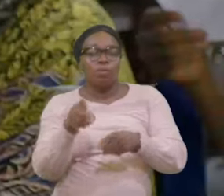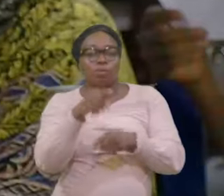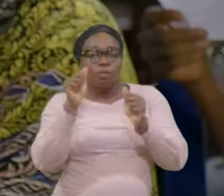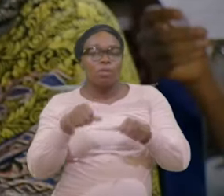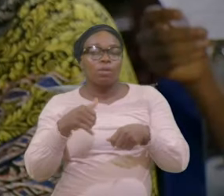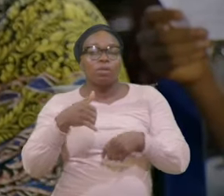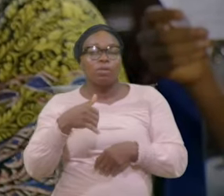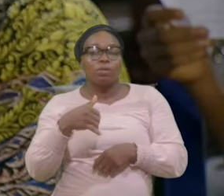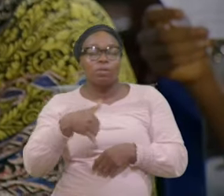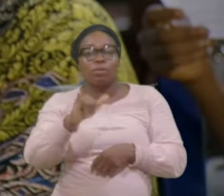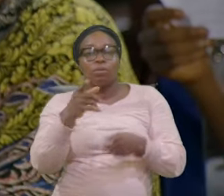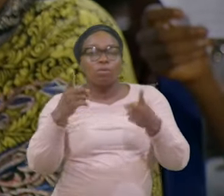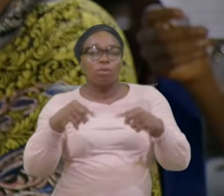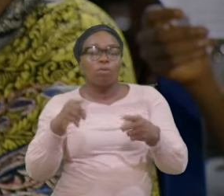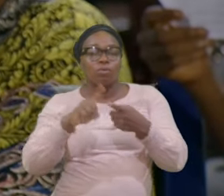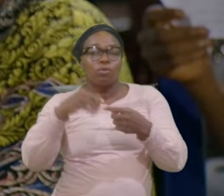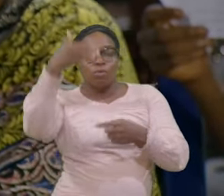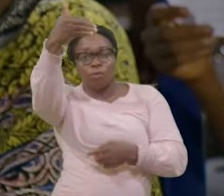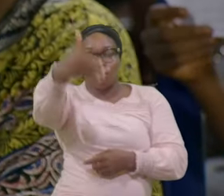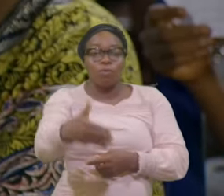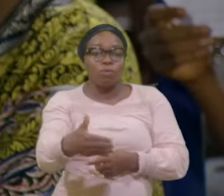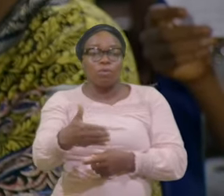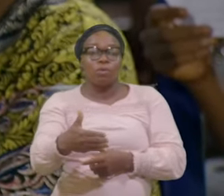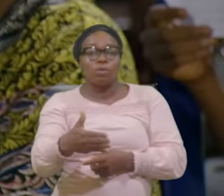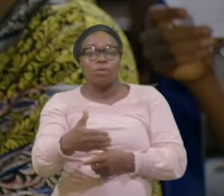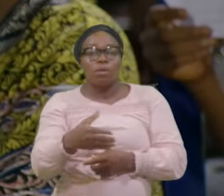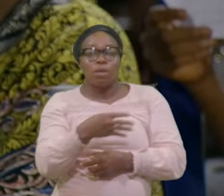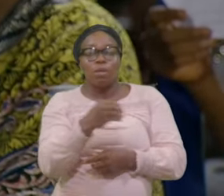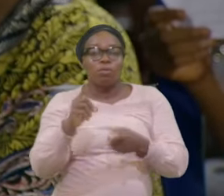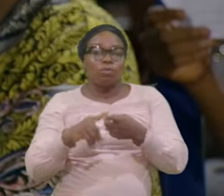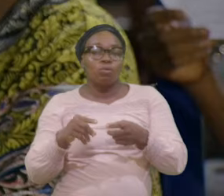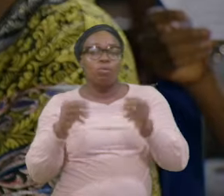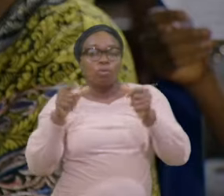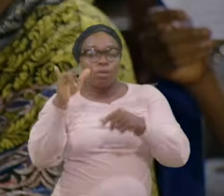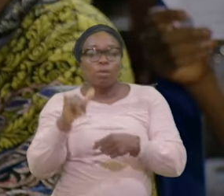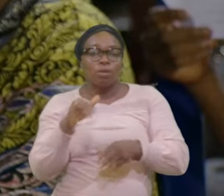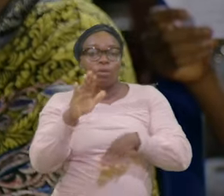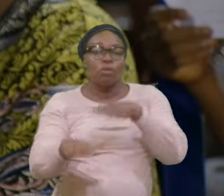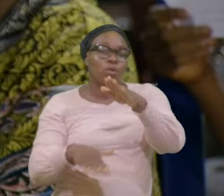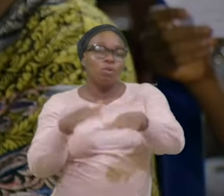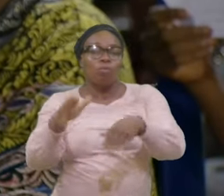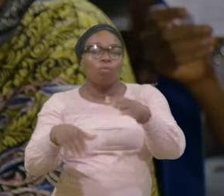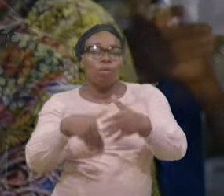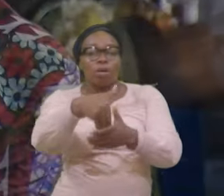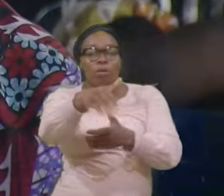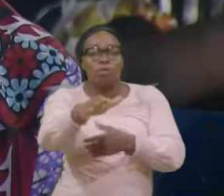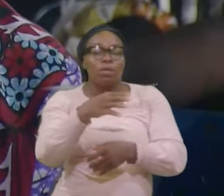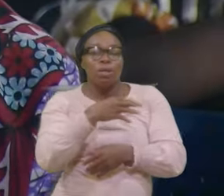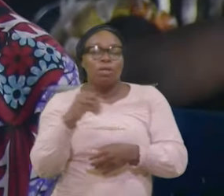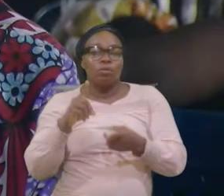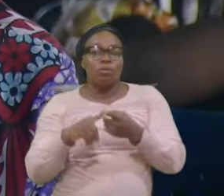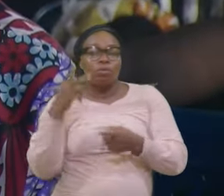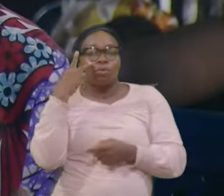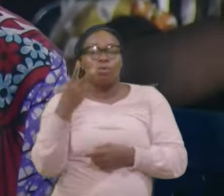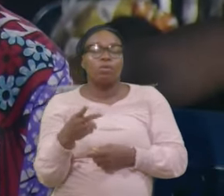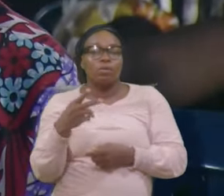Clearly From Here Where You Are Is Very Far If You Can Quickly Walk Out Walk And Come From The And Walk To The Front So That